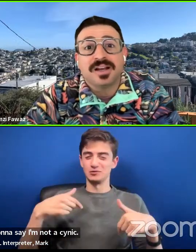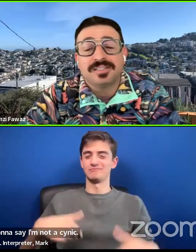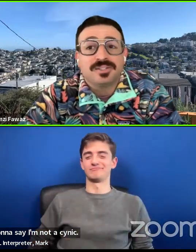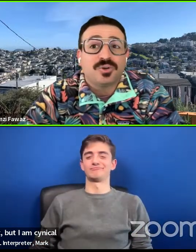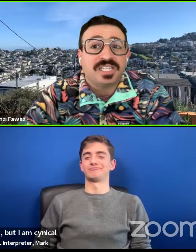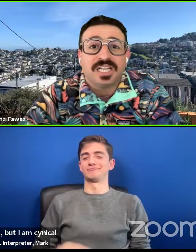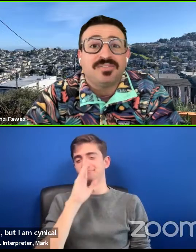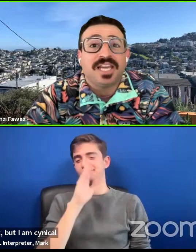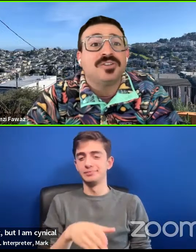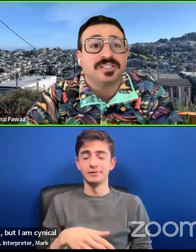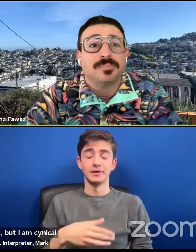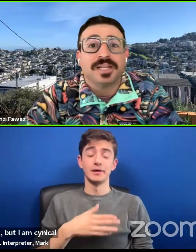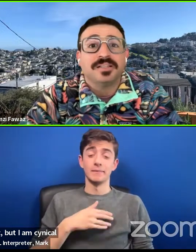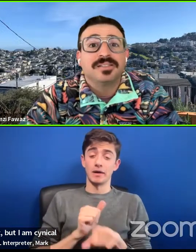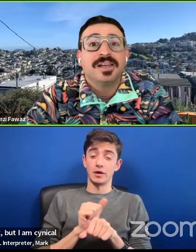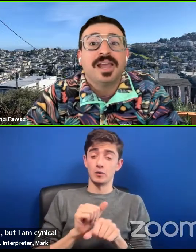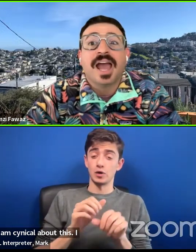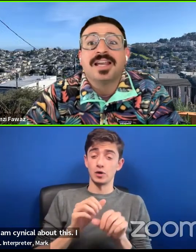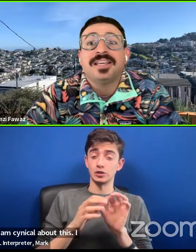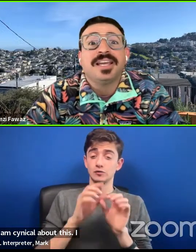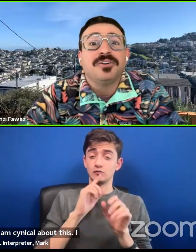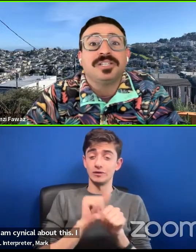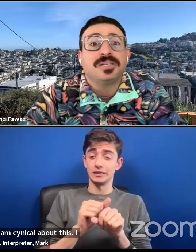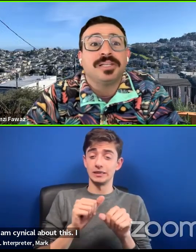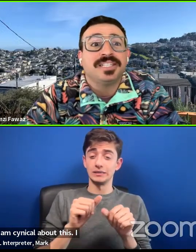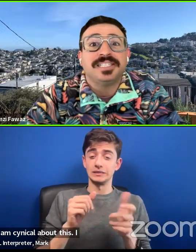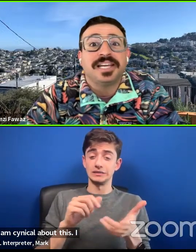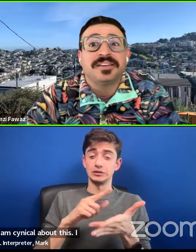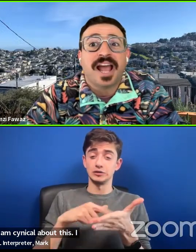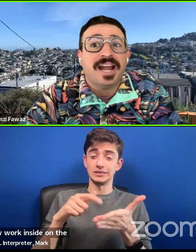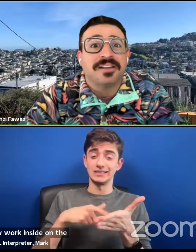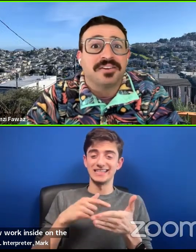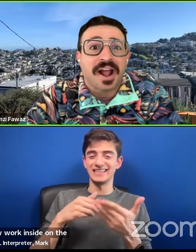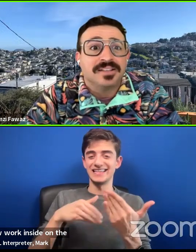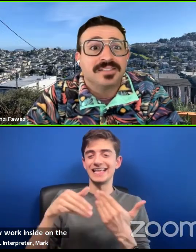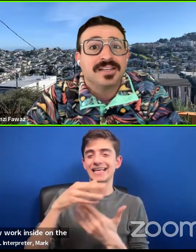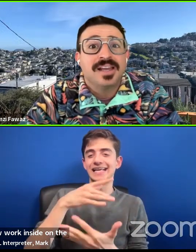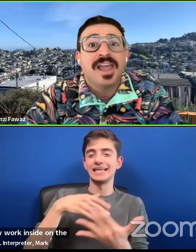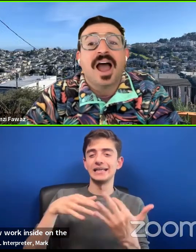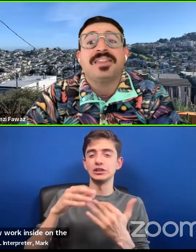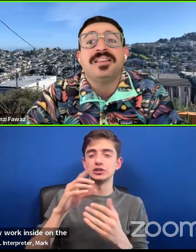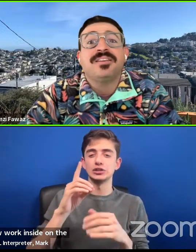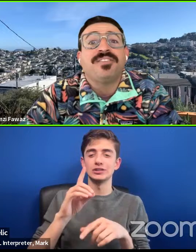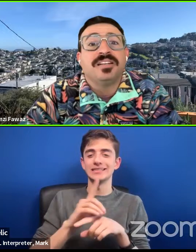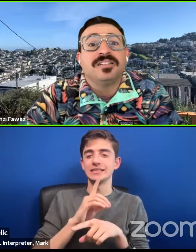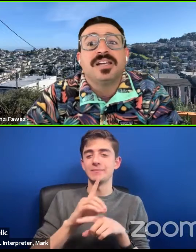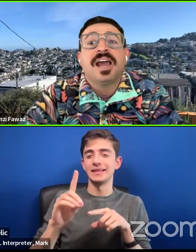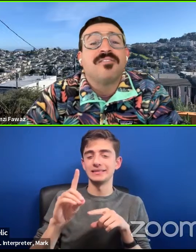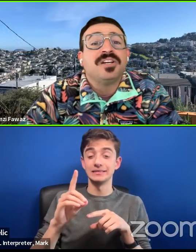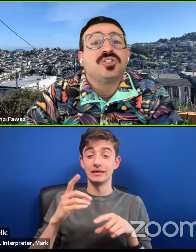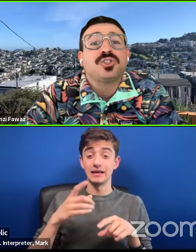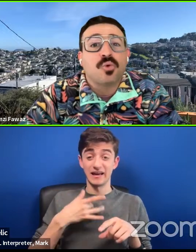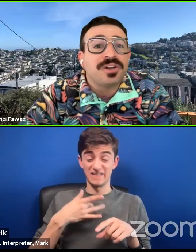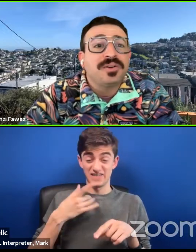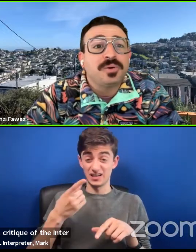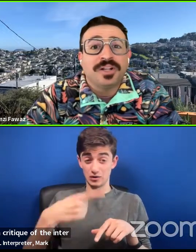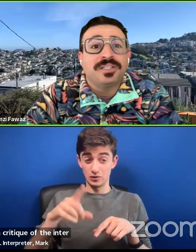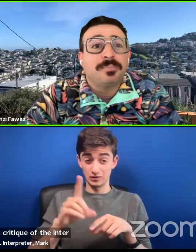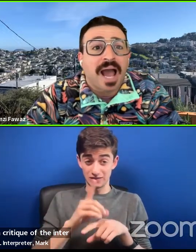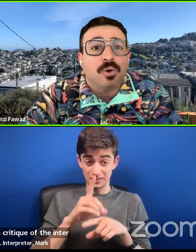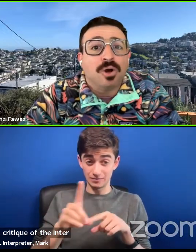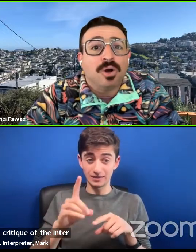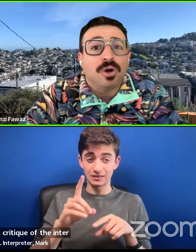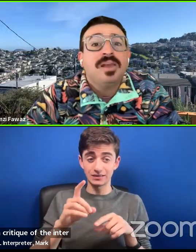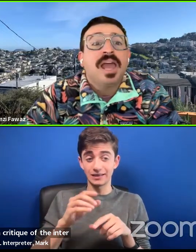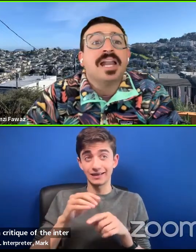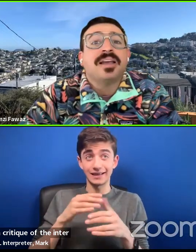psychedelic renaissance is a critique of the interdisciplines. And I think the interdisciplines need to get their head out of their ass. I think the fields have an extraordinary